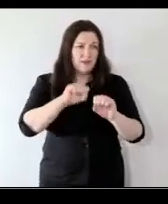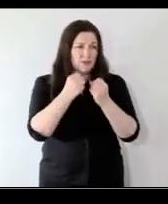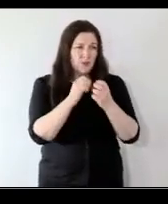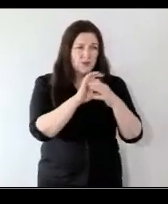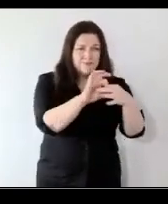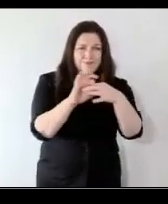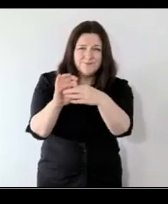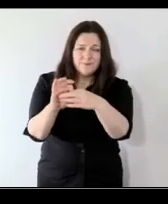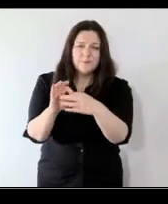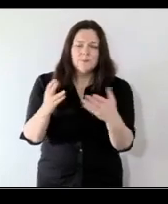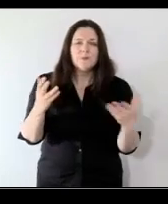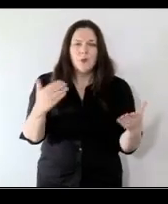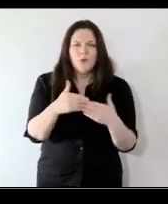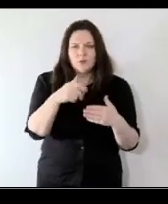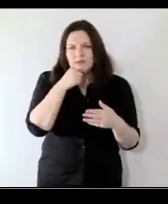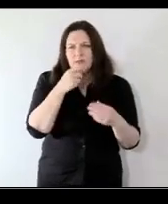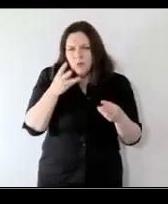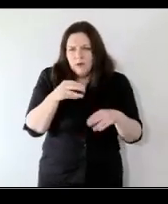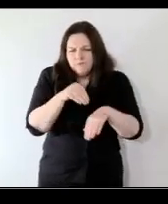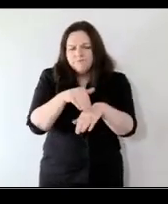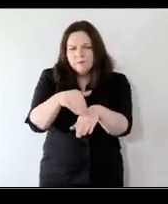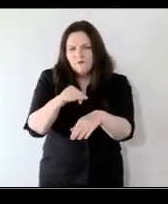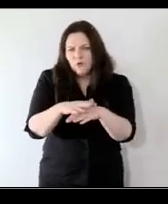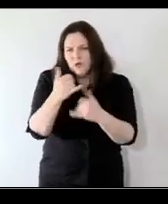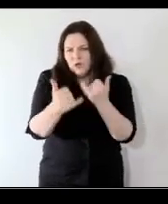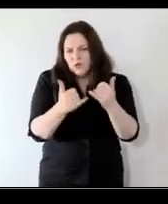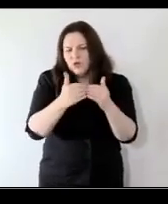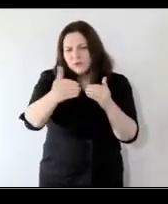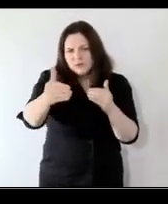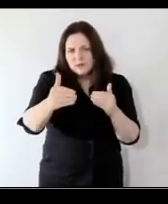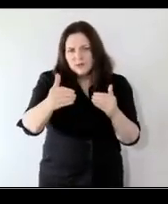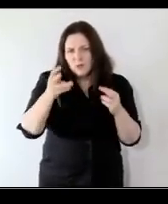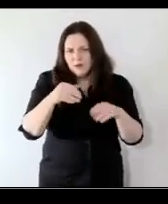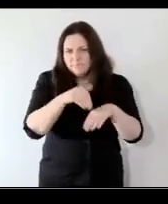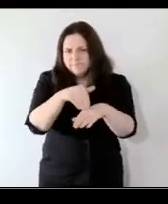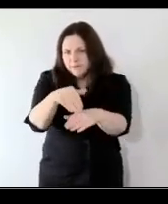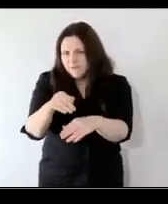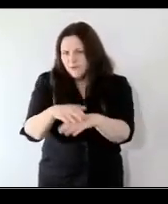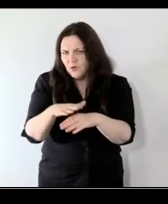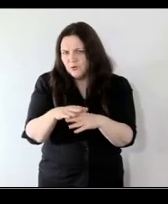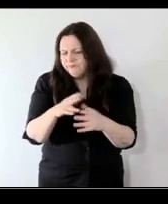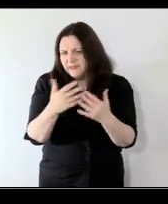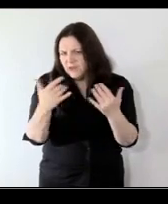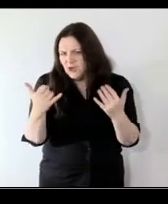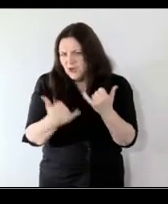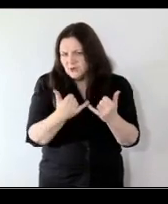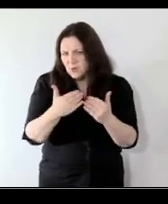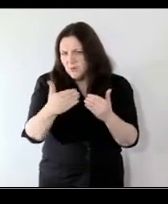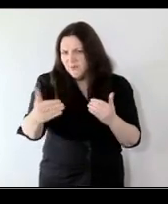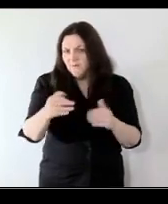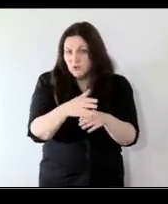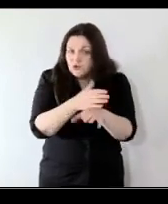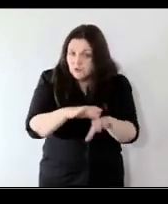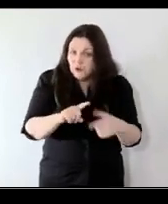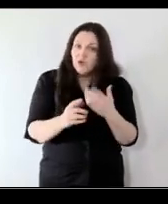connection and as you say there's going to be repercussions for for decades probably for children young people and we often then